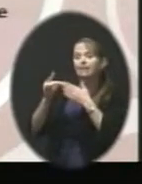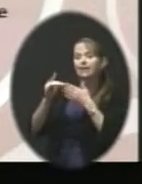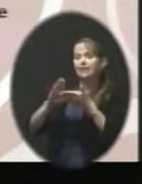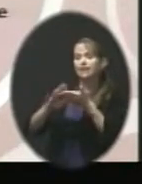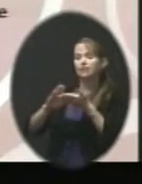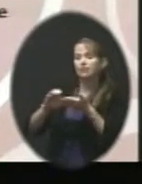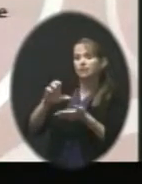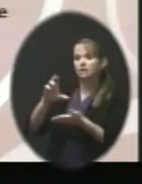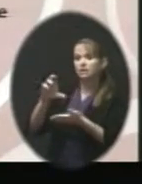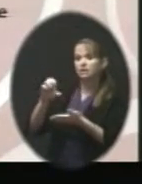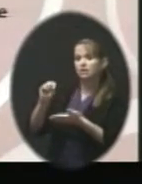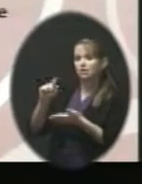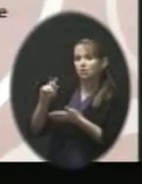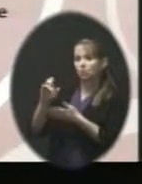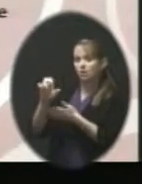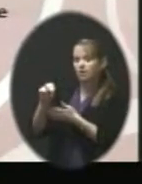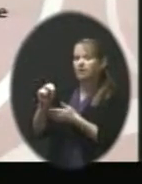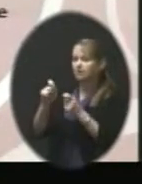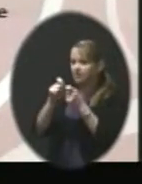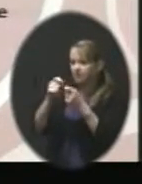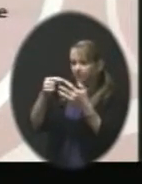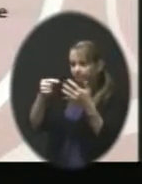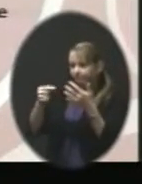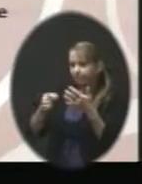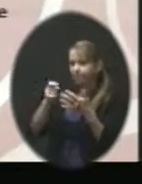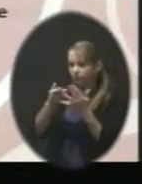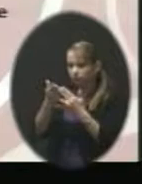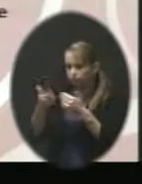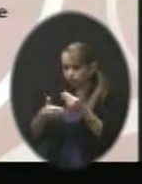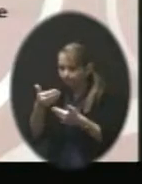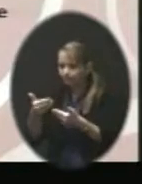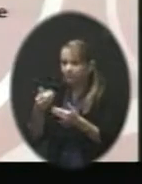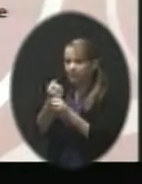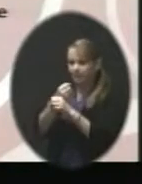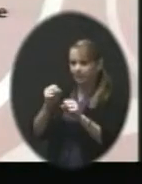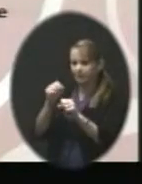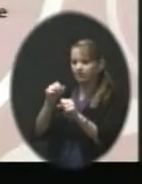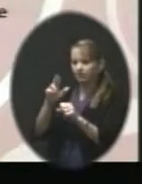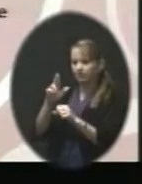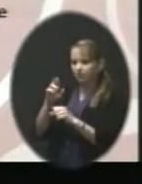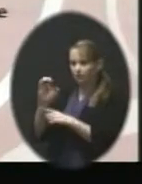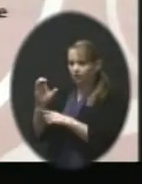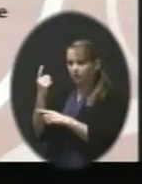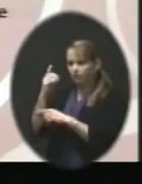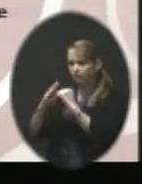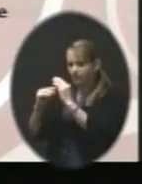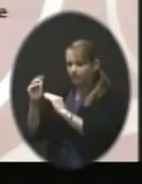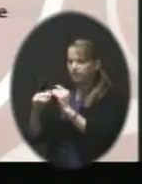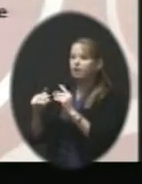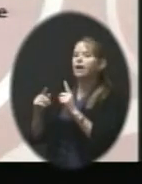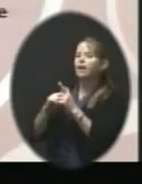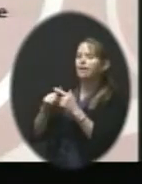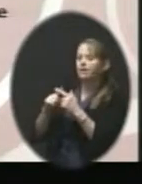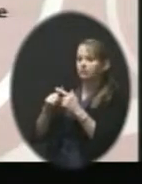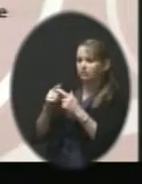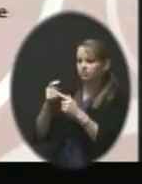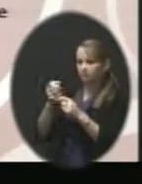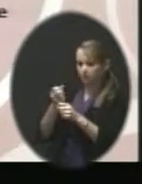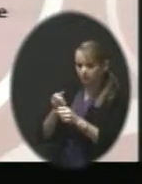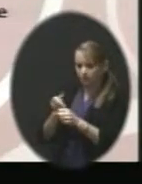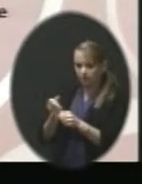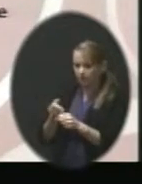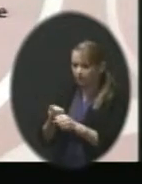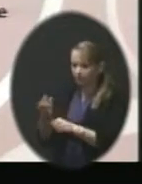that they go through. In the spring, it's the safety rep for the building. And then every three years, there's a full team that comes and inspects a building.